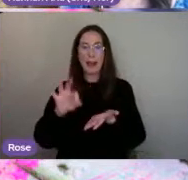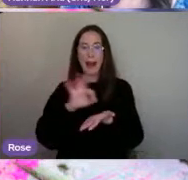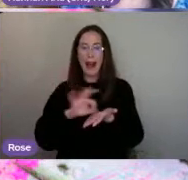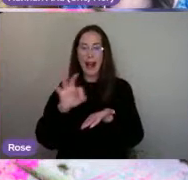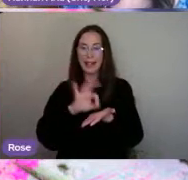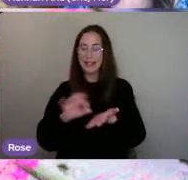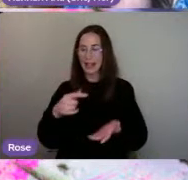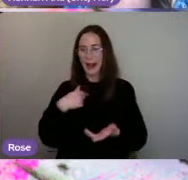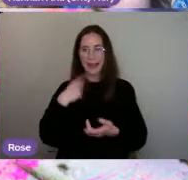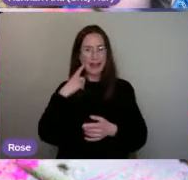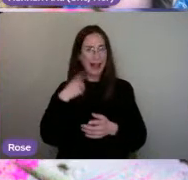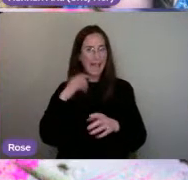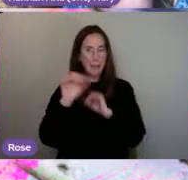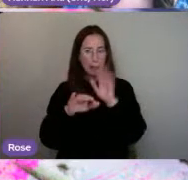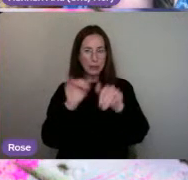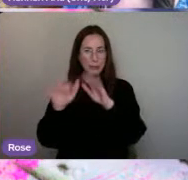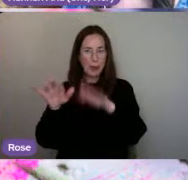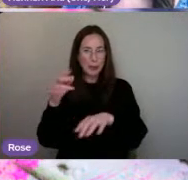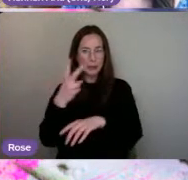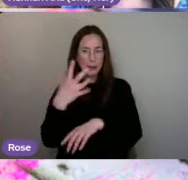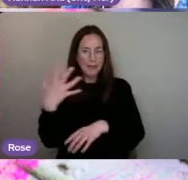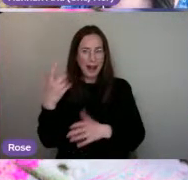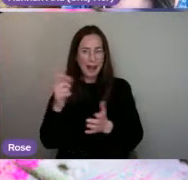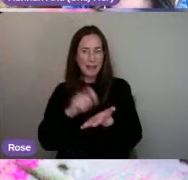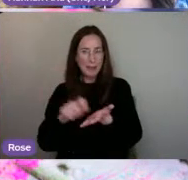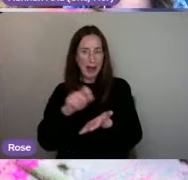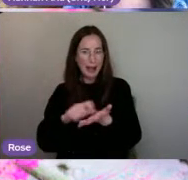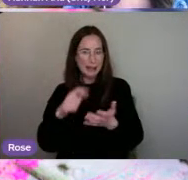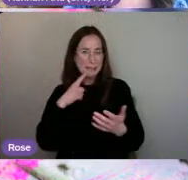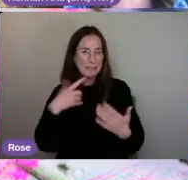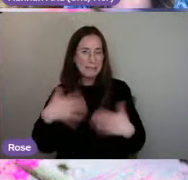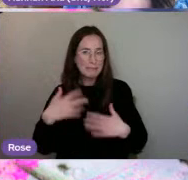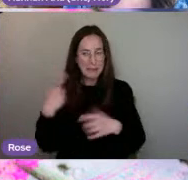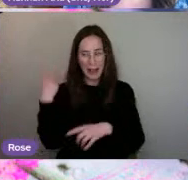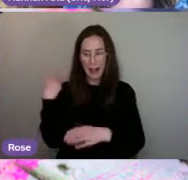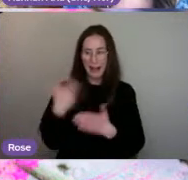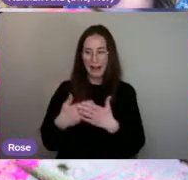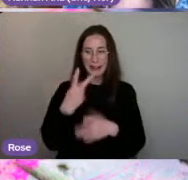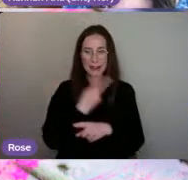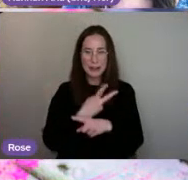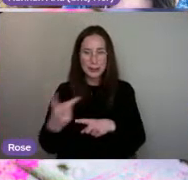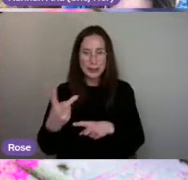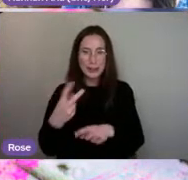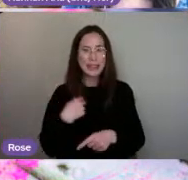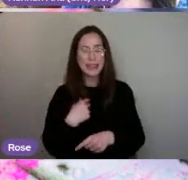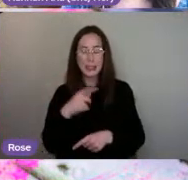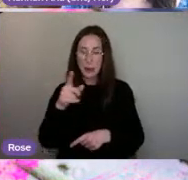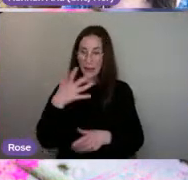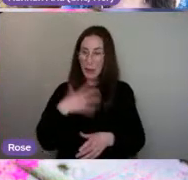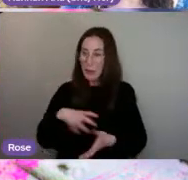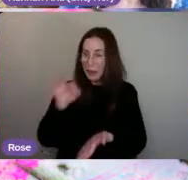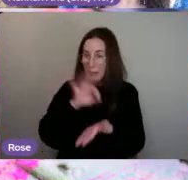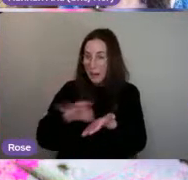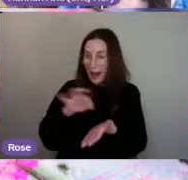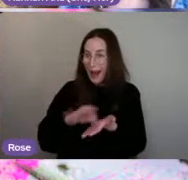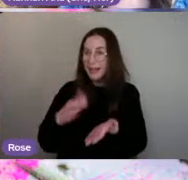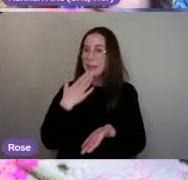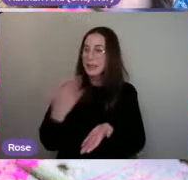fortnight. So if you want to be in with a chance, we'd love to see your work and we'd love to have you live on the show.